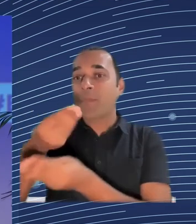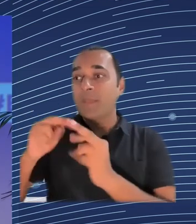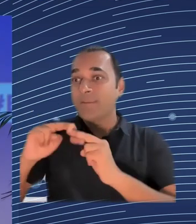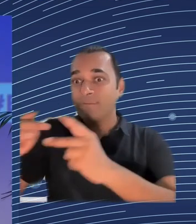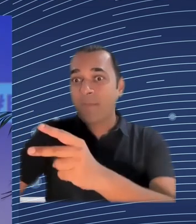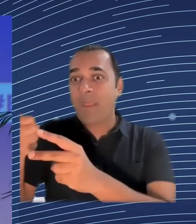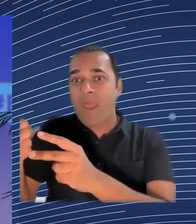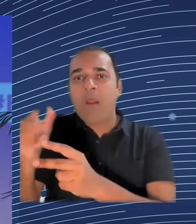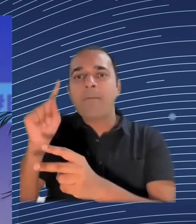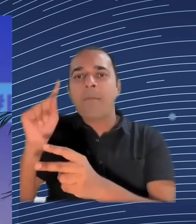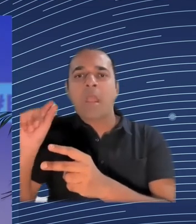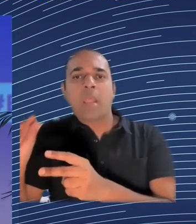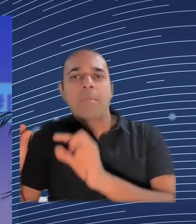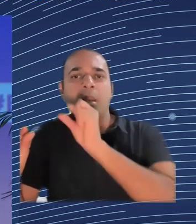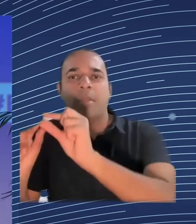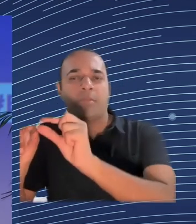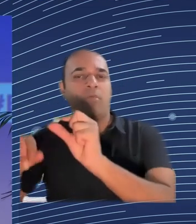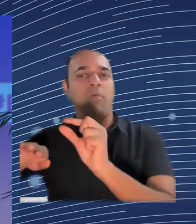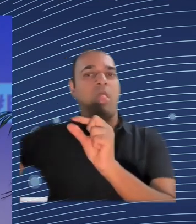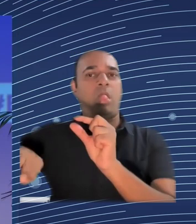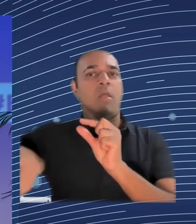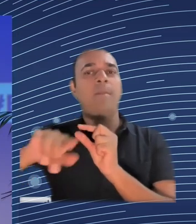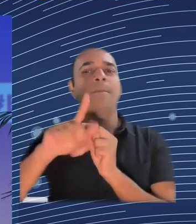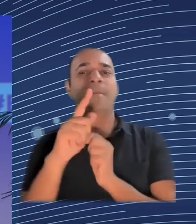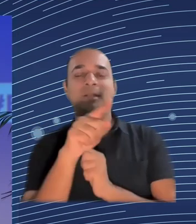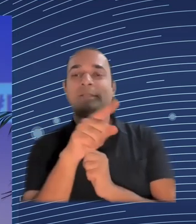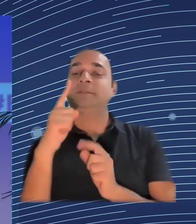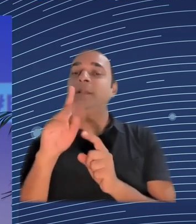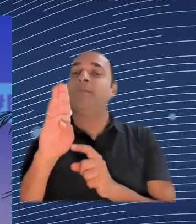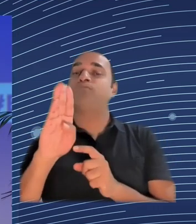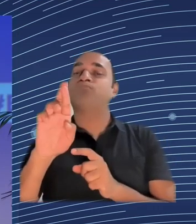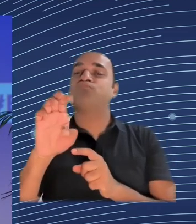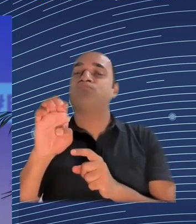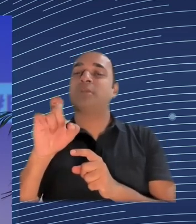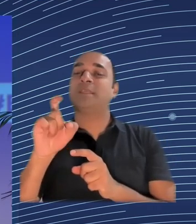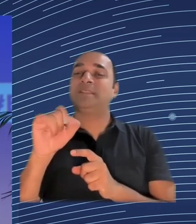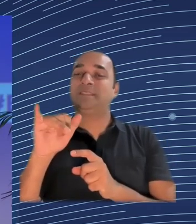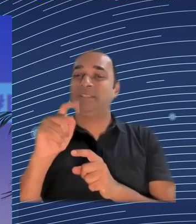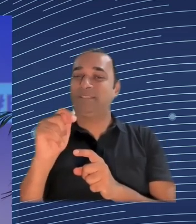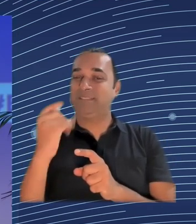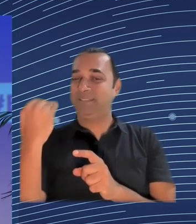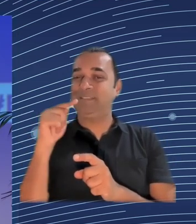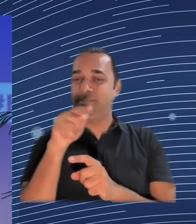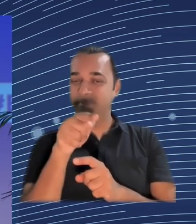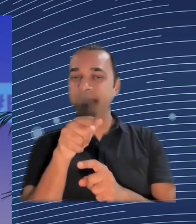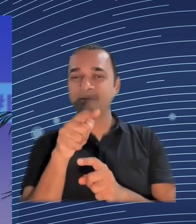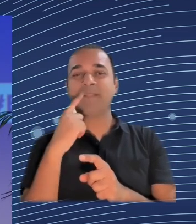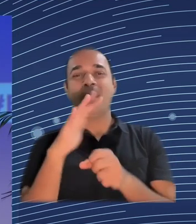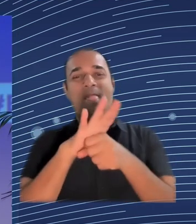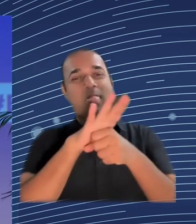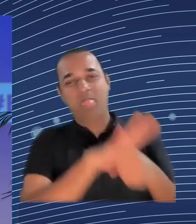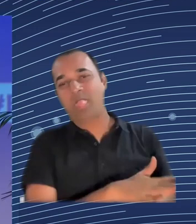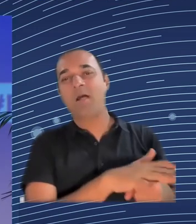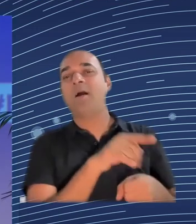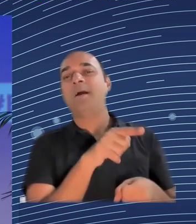Europe, is doing less or less well than it should be doing because of Brexit. And the whole of the UK is starting to lag behind